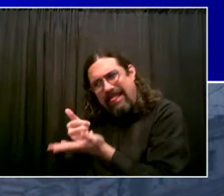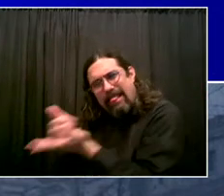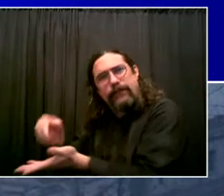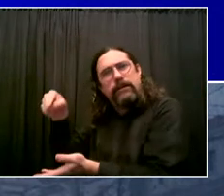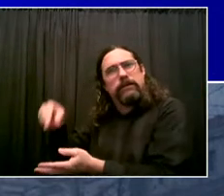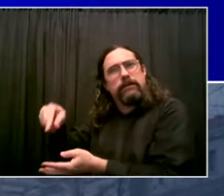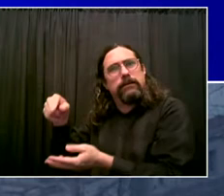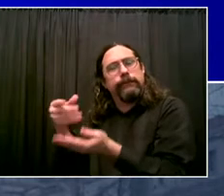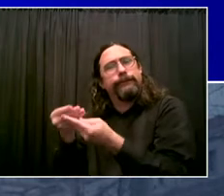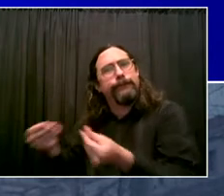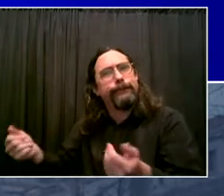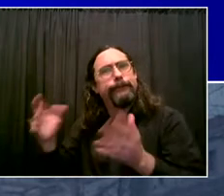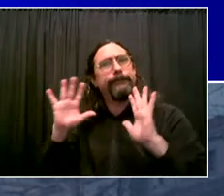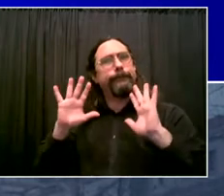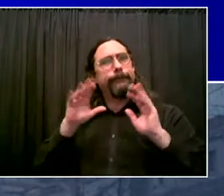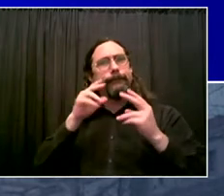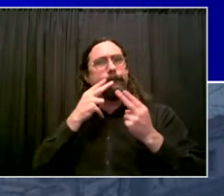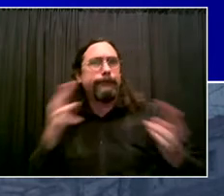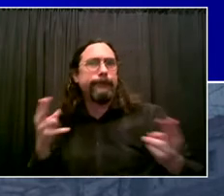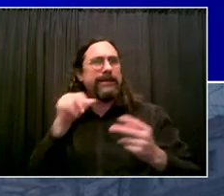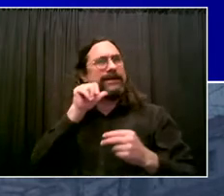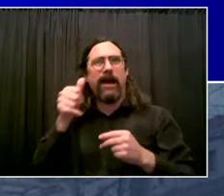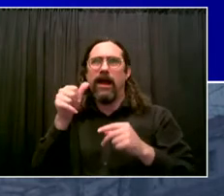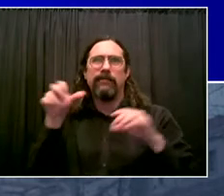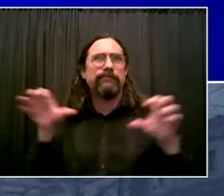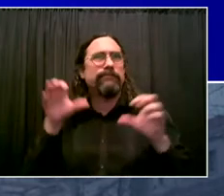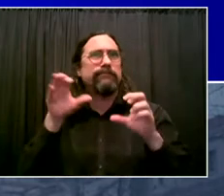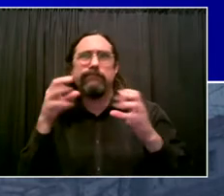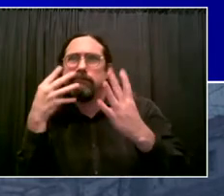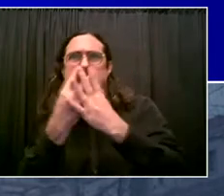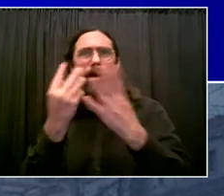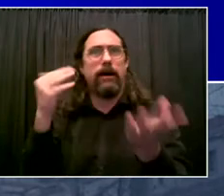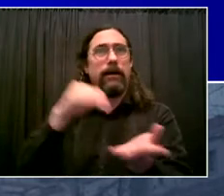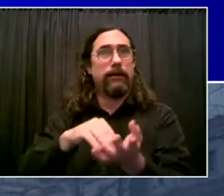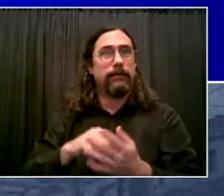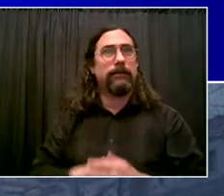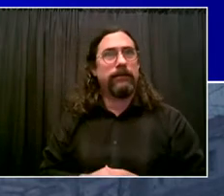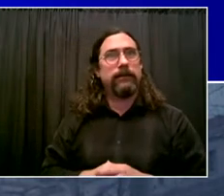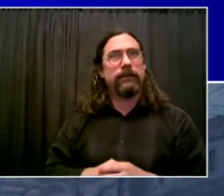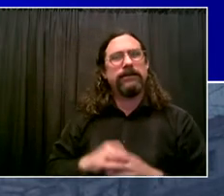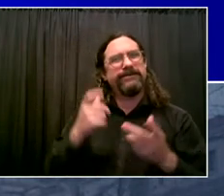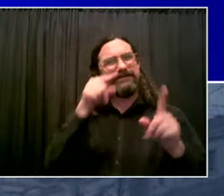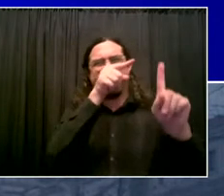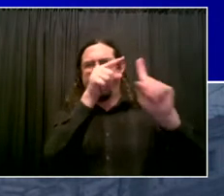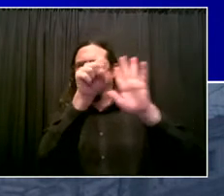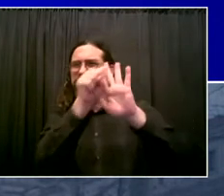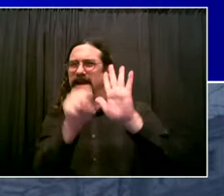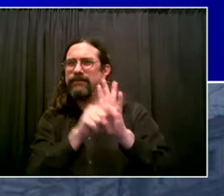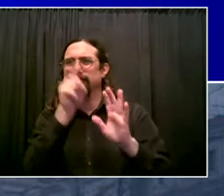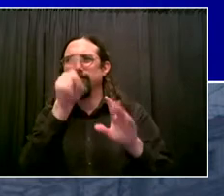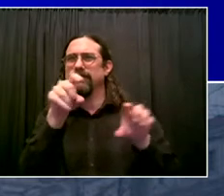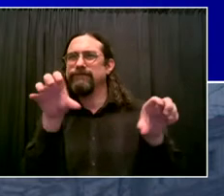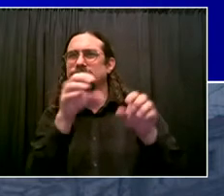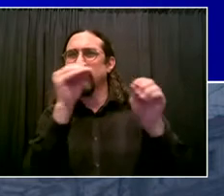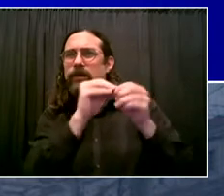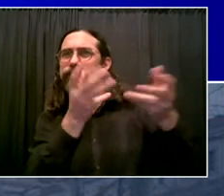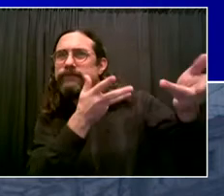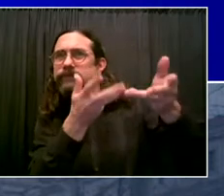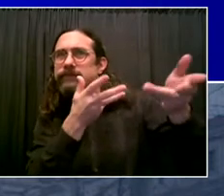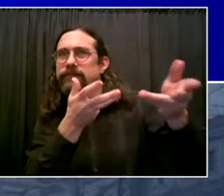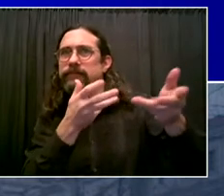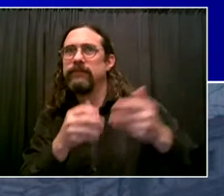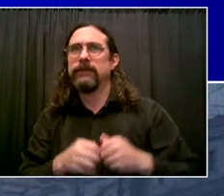And the facts are clear. State parolees are more likely to be shooting suspects than they have been in the past.